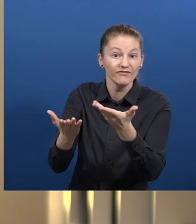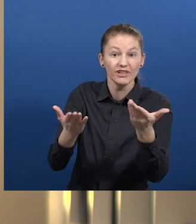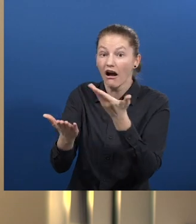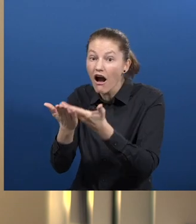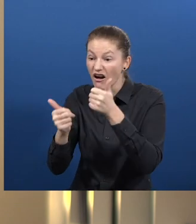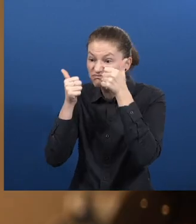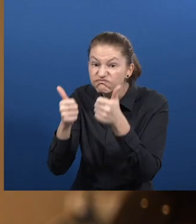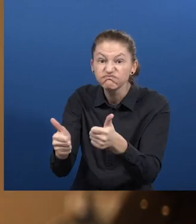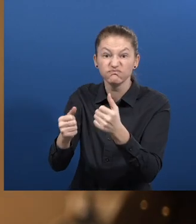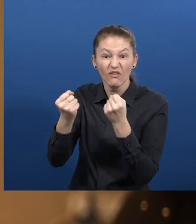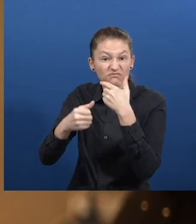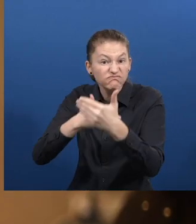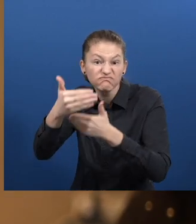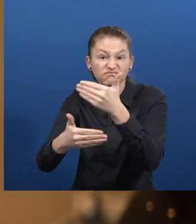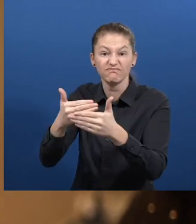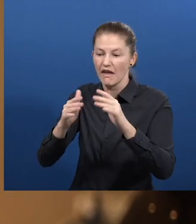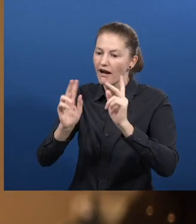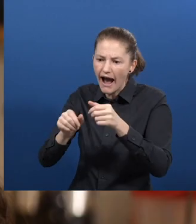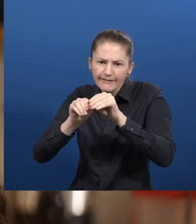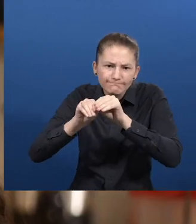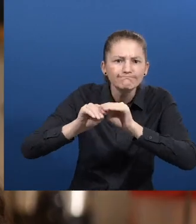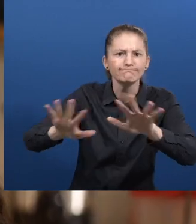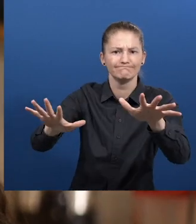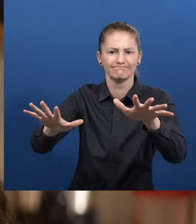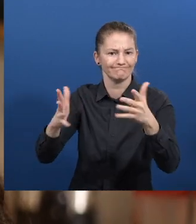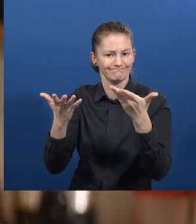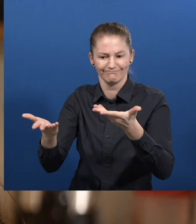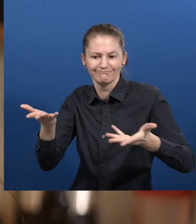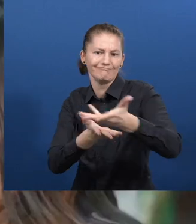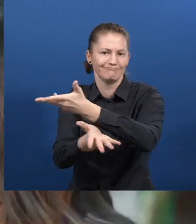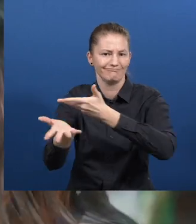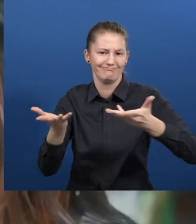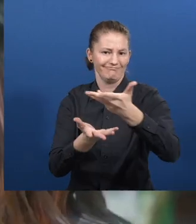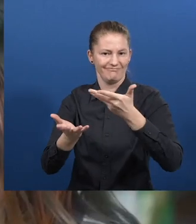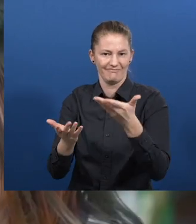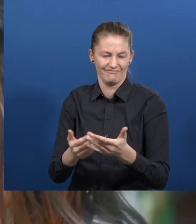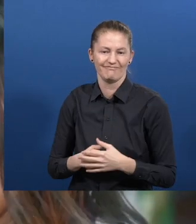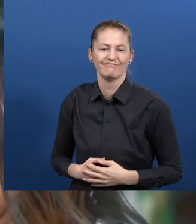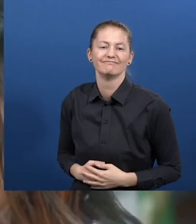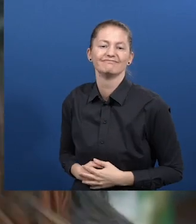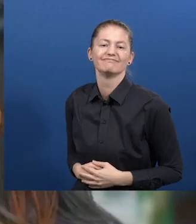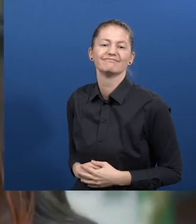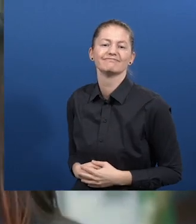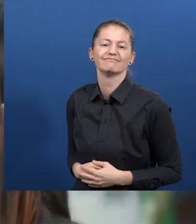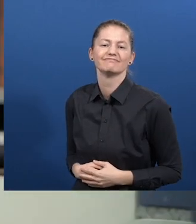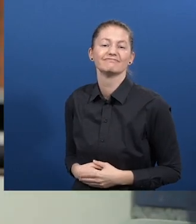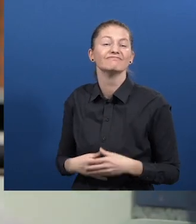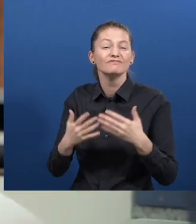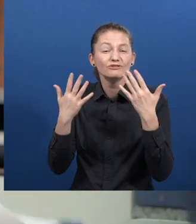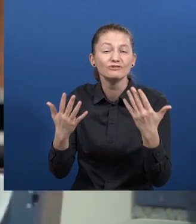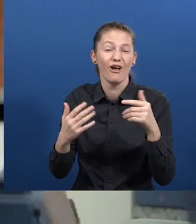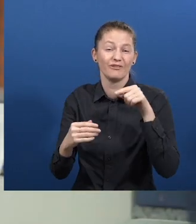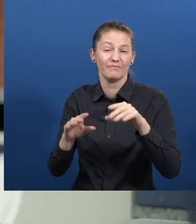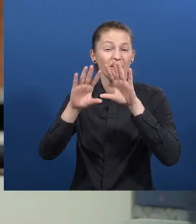necessarily the organization, but its impact. From the hundreds of nominations for the annual Zero Project Award,